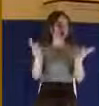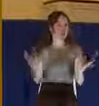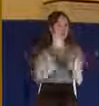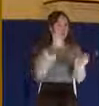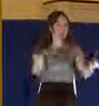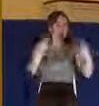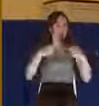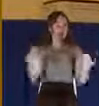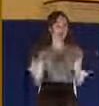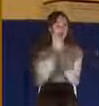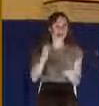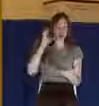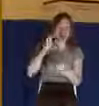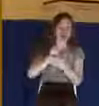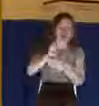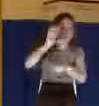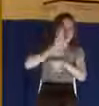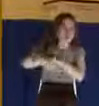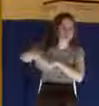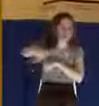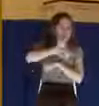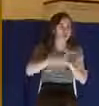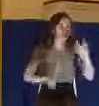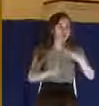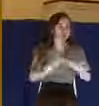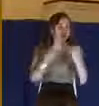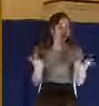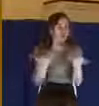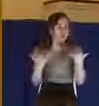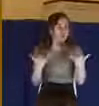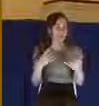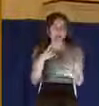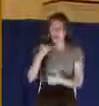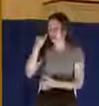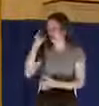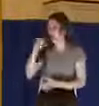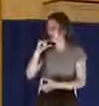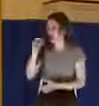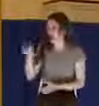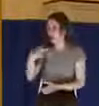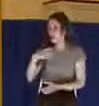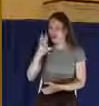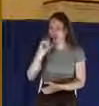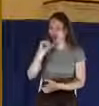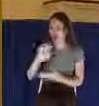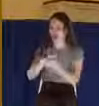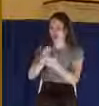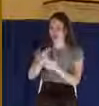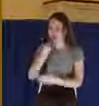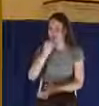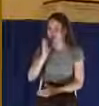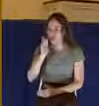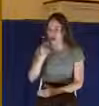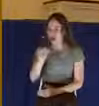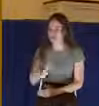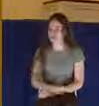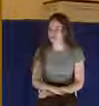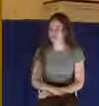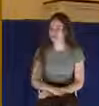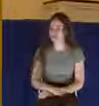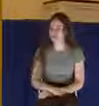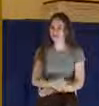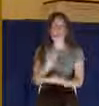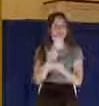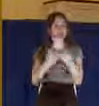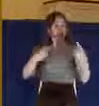Your wife made you come. She said, if you don't come, I'm not fixing you dinner. Or maybe some of you